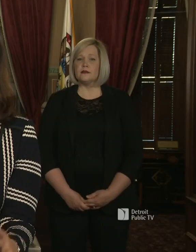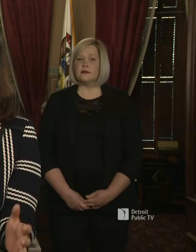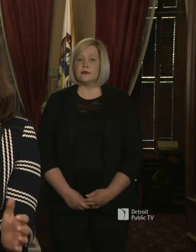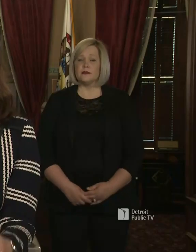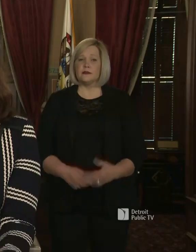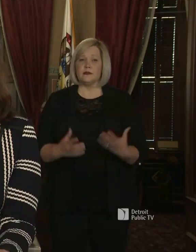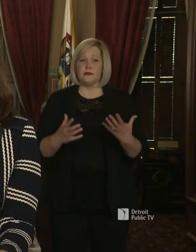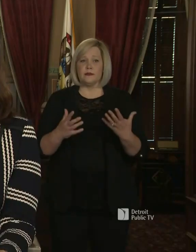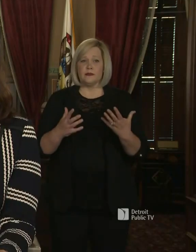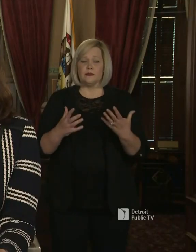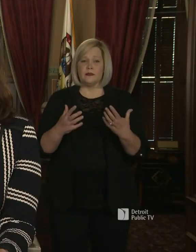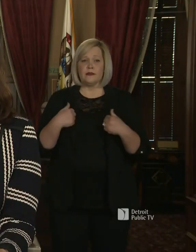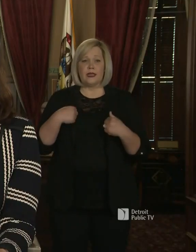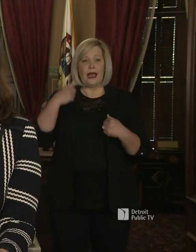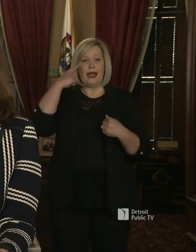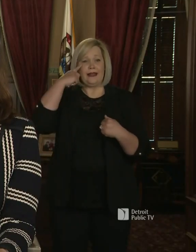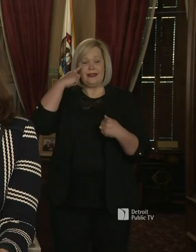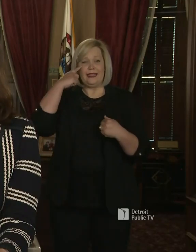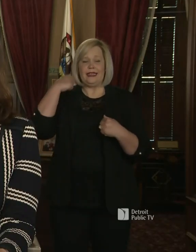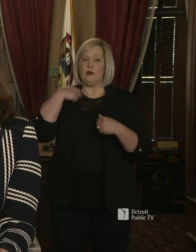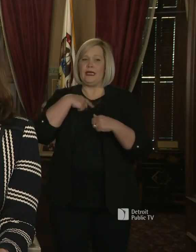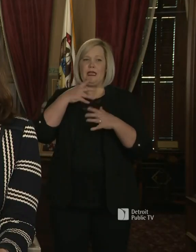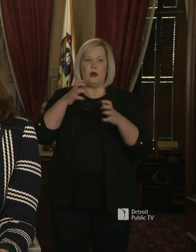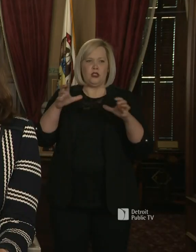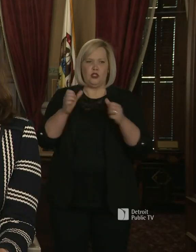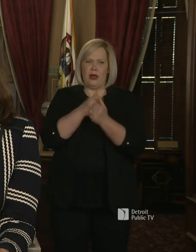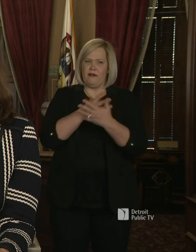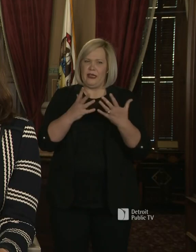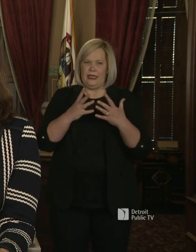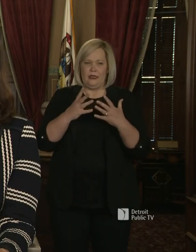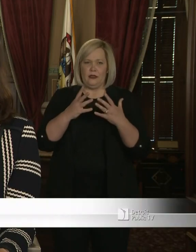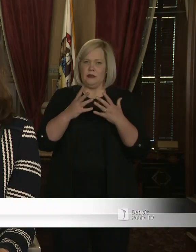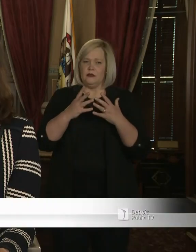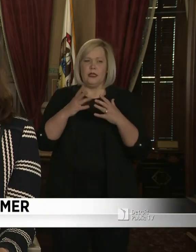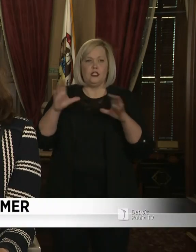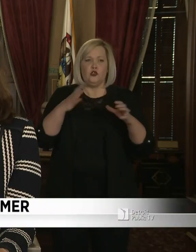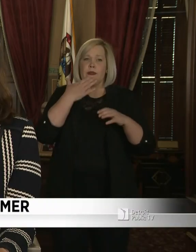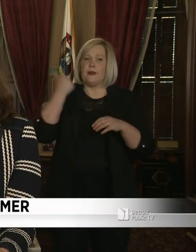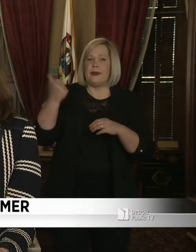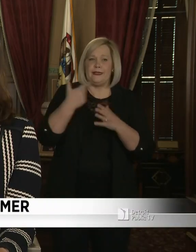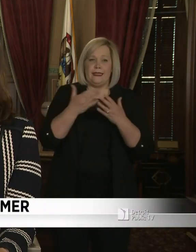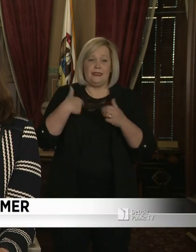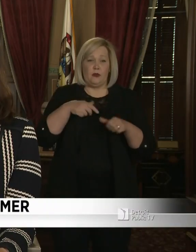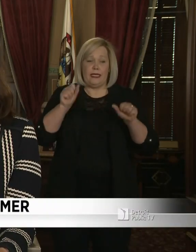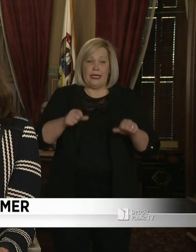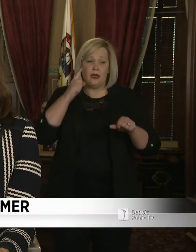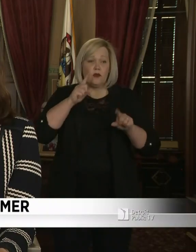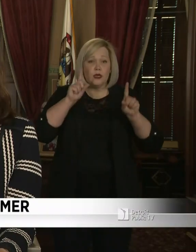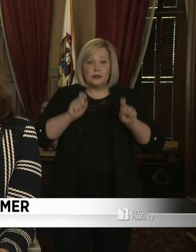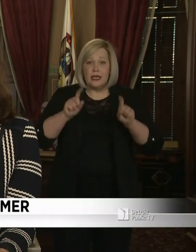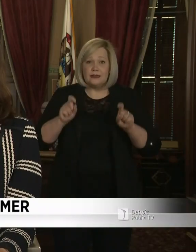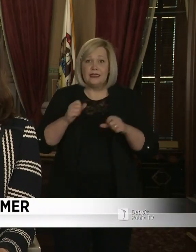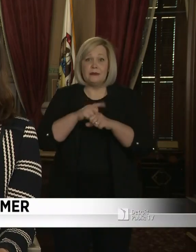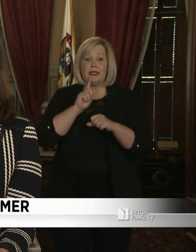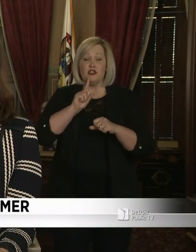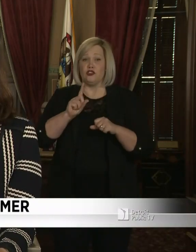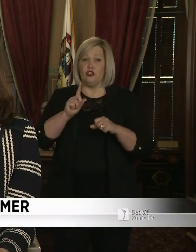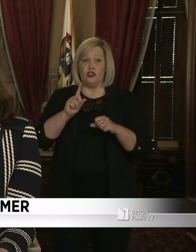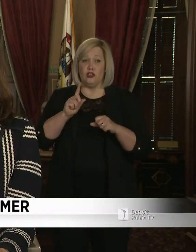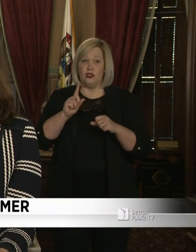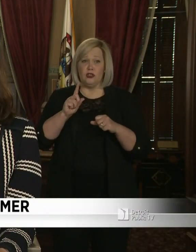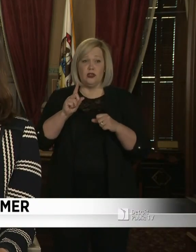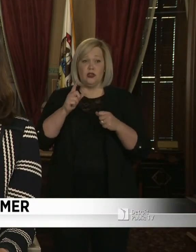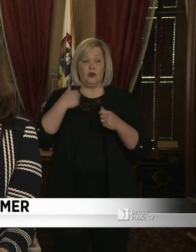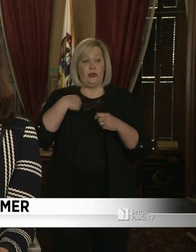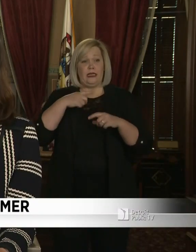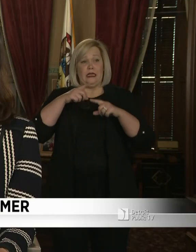Well, I think that we want to be on the front edge of making, um, making history here by testing things, by acknowledging where